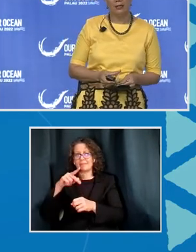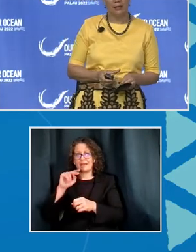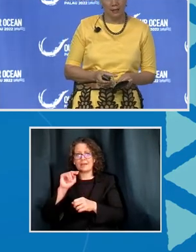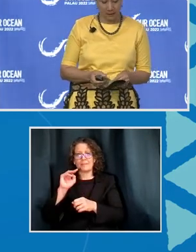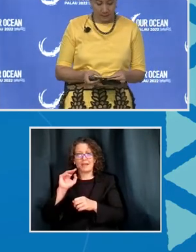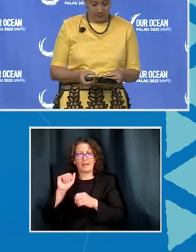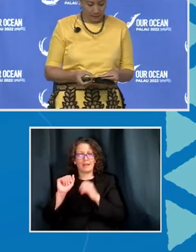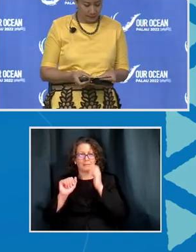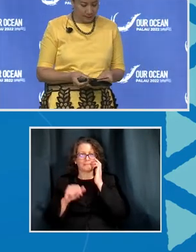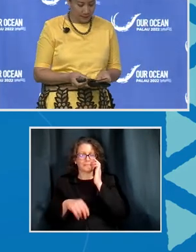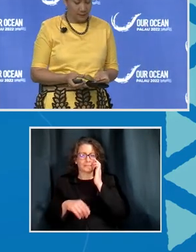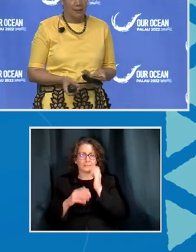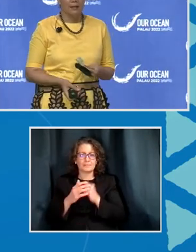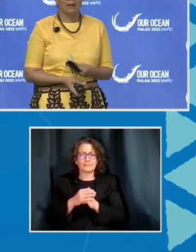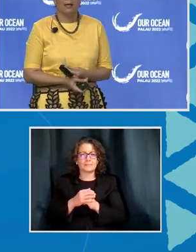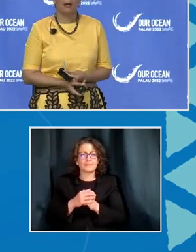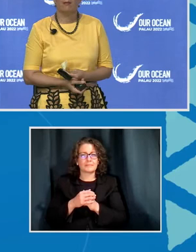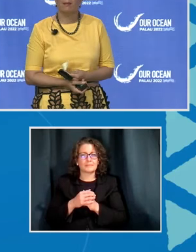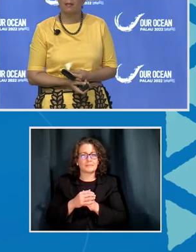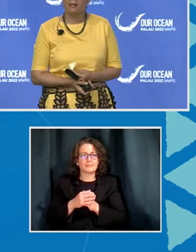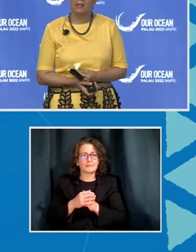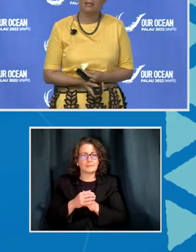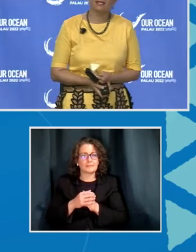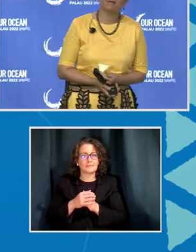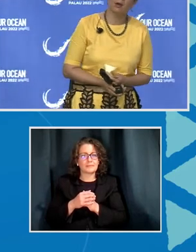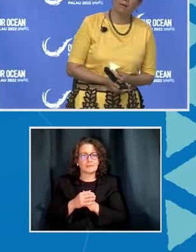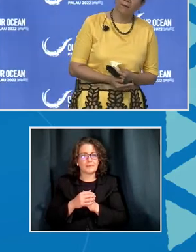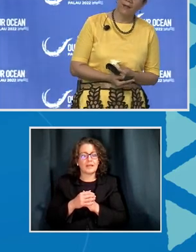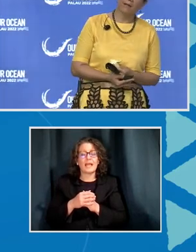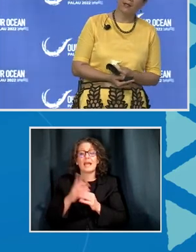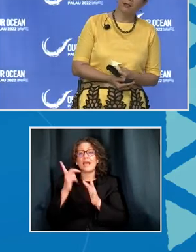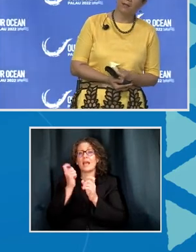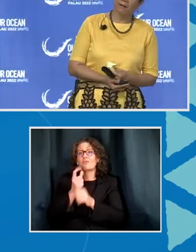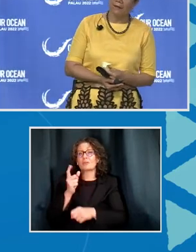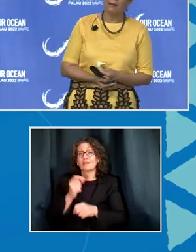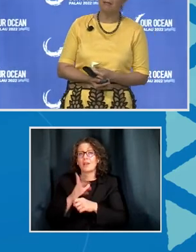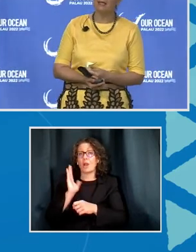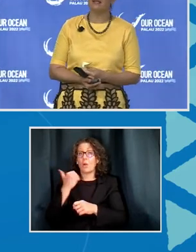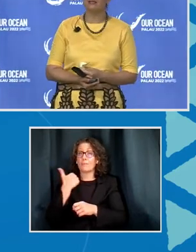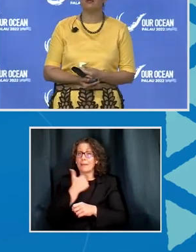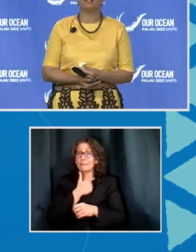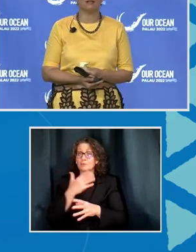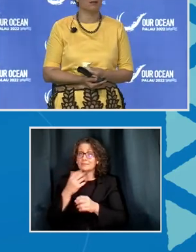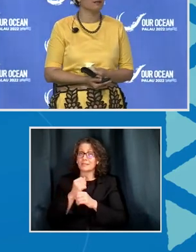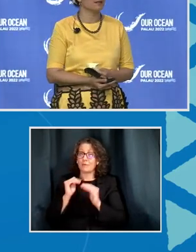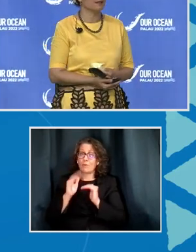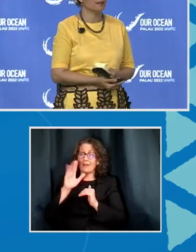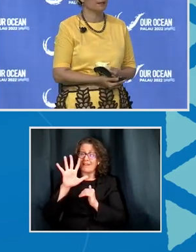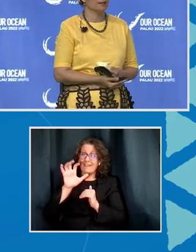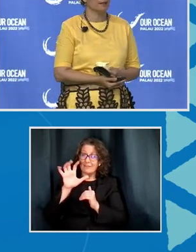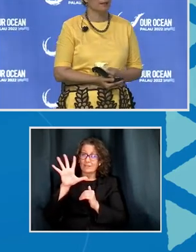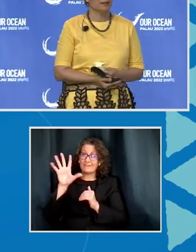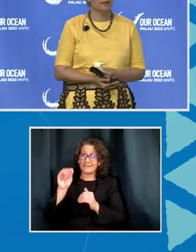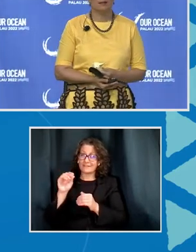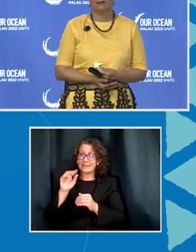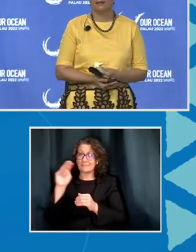Each year, our members receive over 550 million US dollars